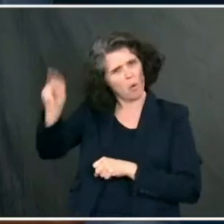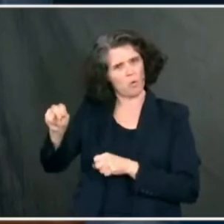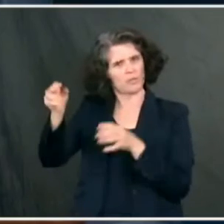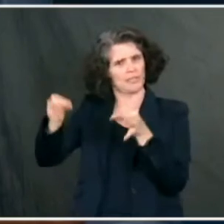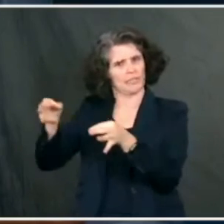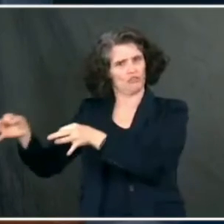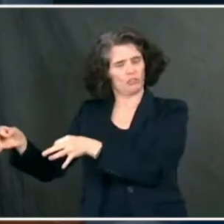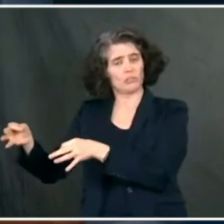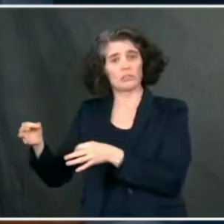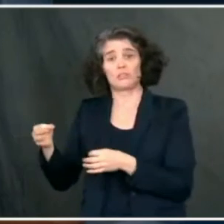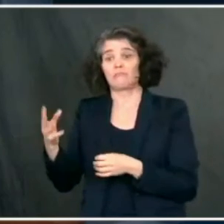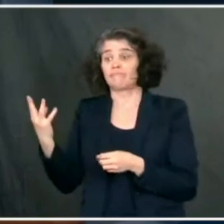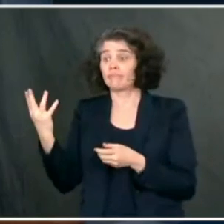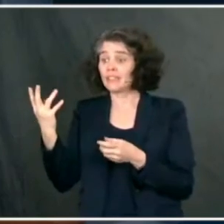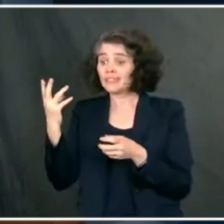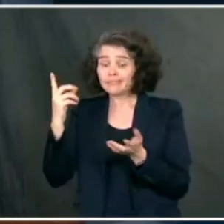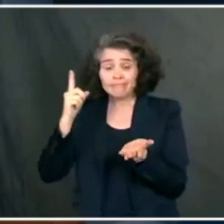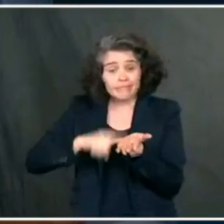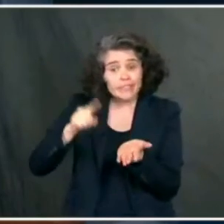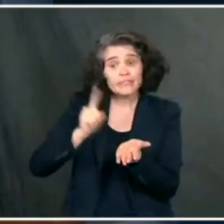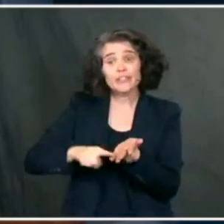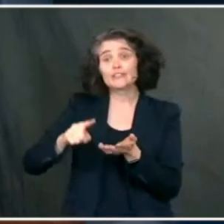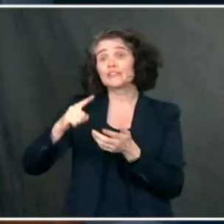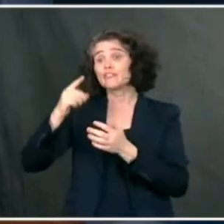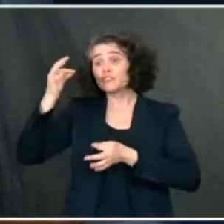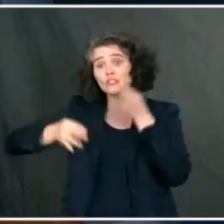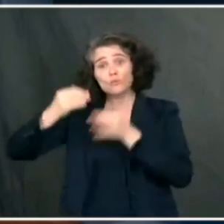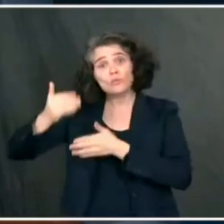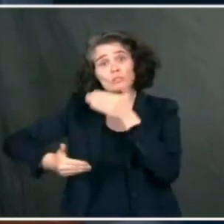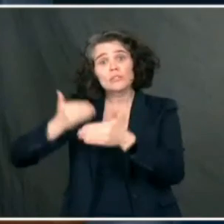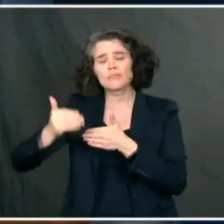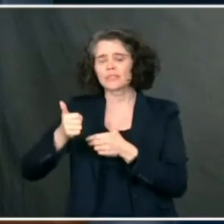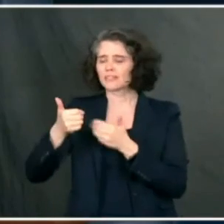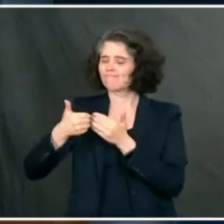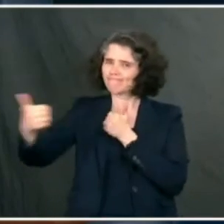any investigations or judicial steps that have been taken.